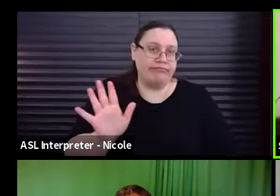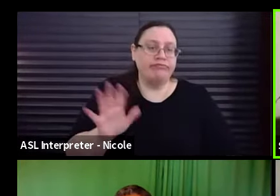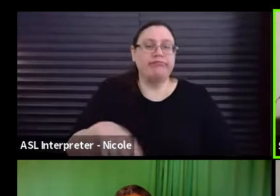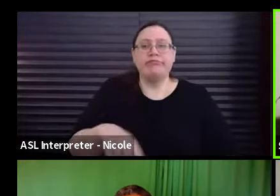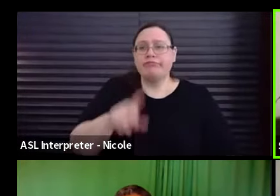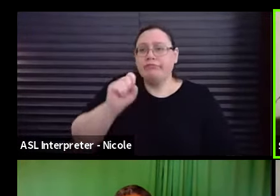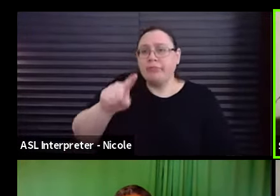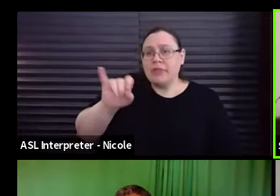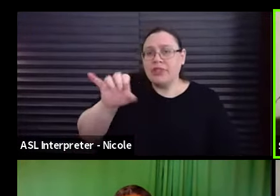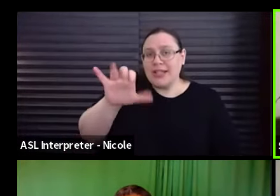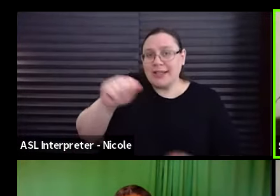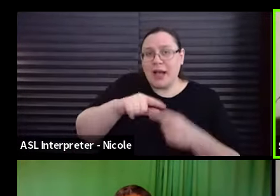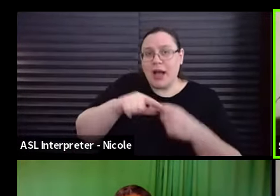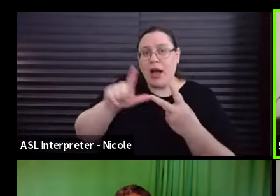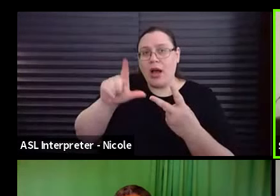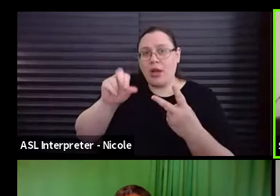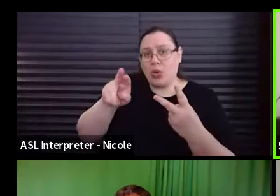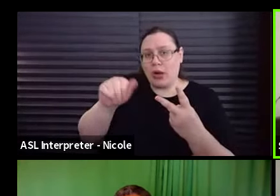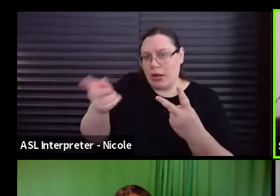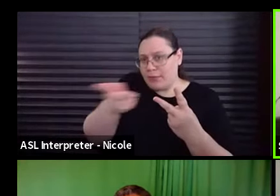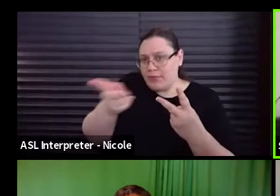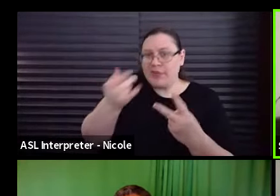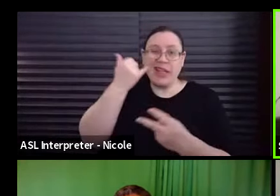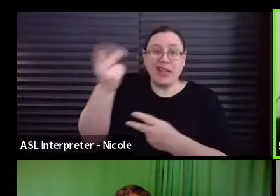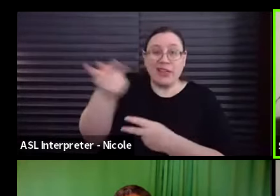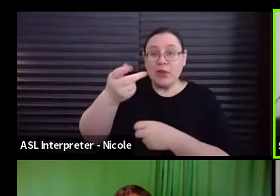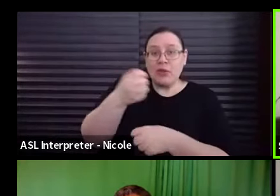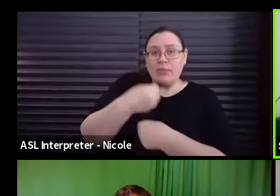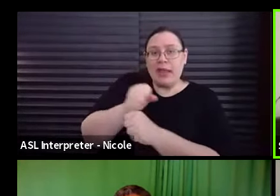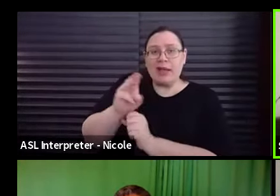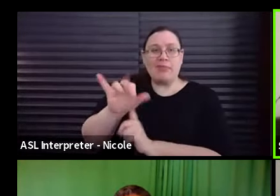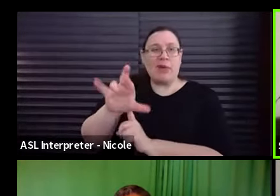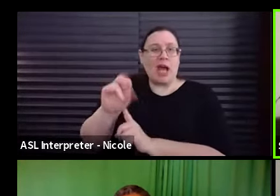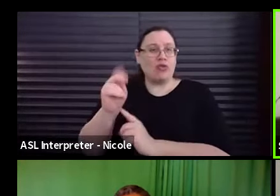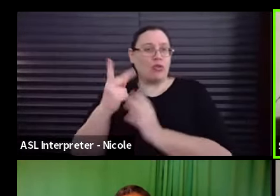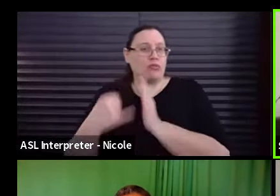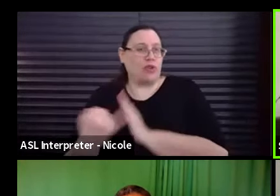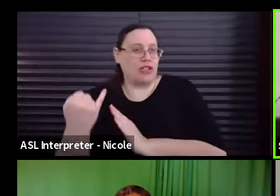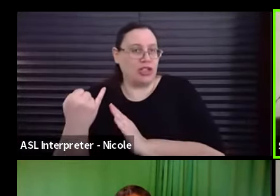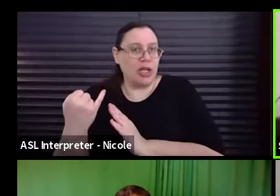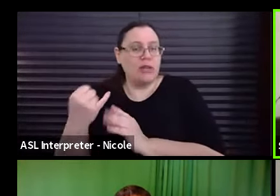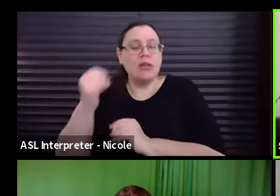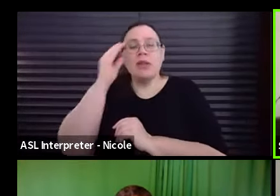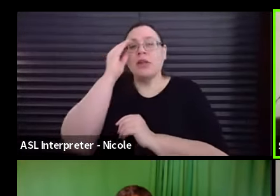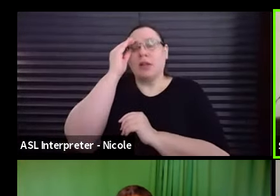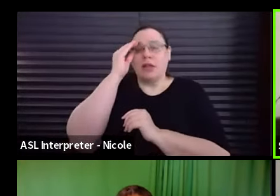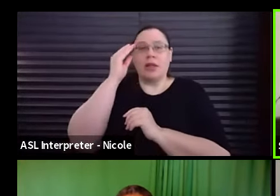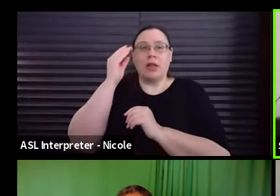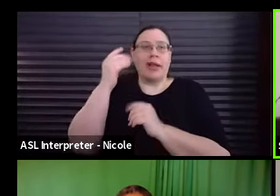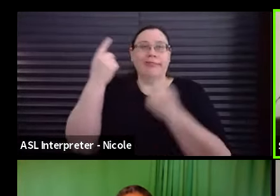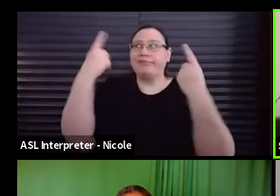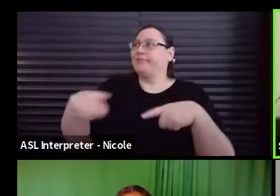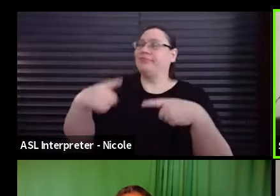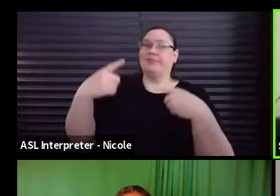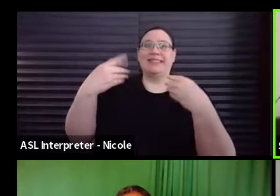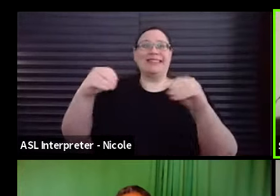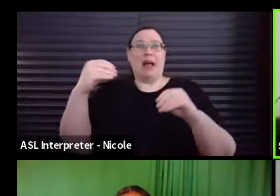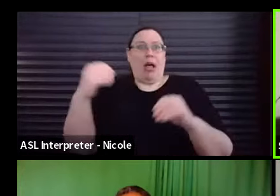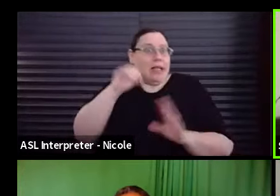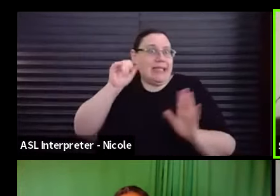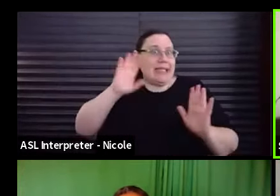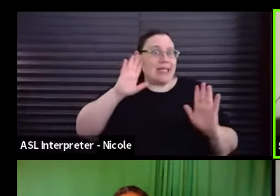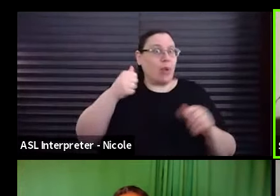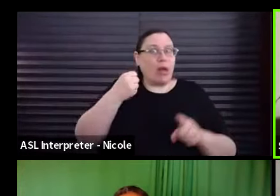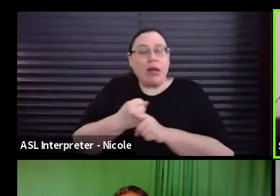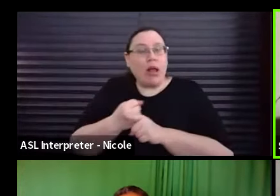Jessica and Lorna, if you make a micro project and, um, it sells somewhere that you didn't expect that are